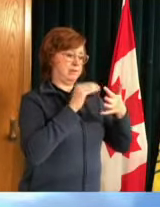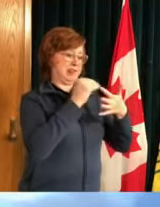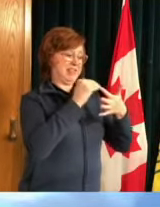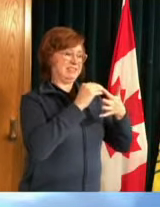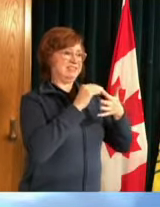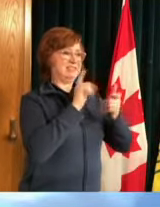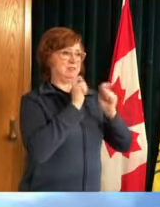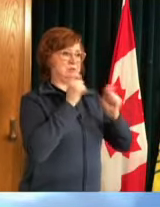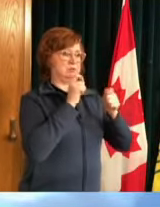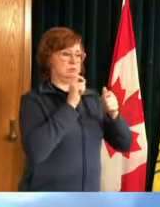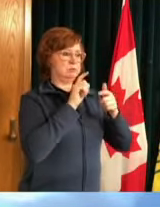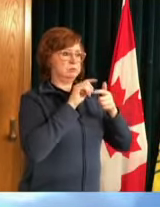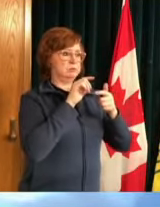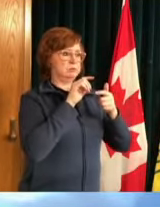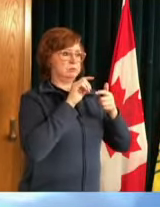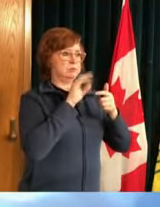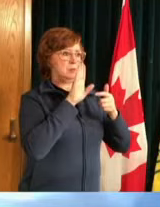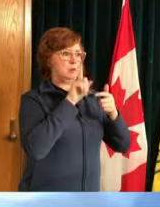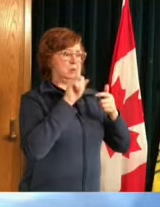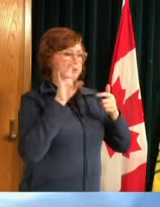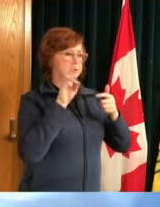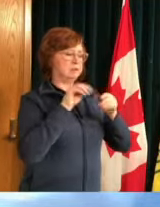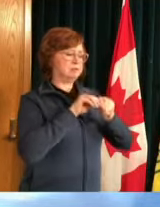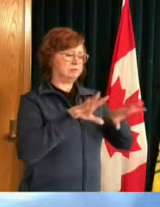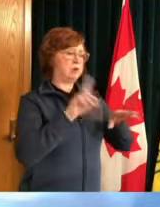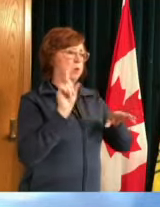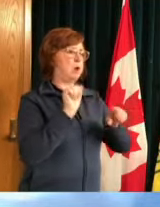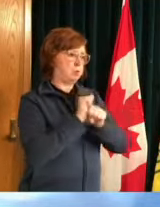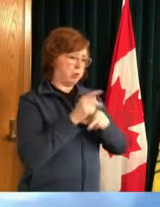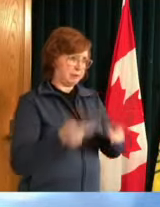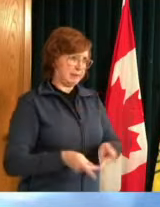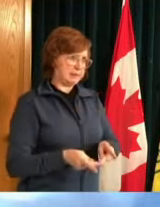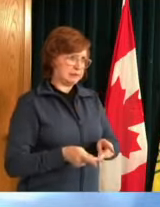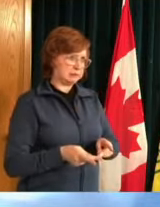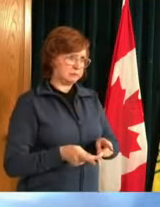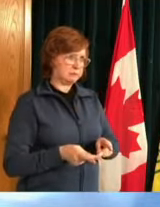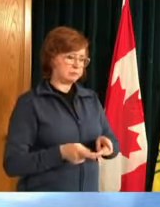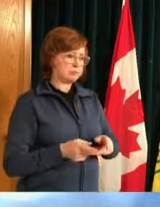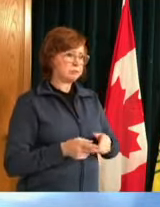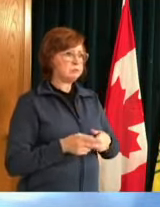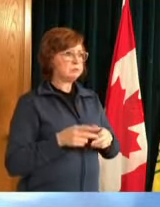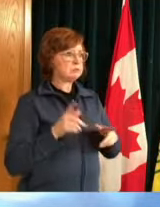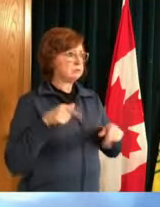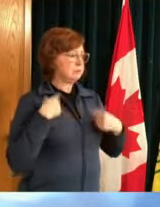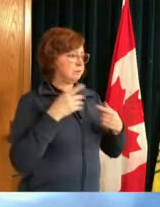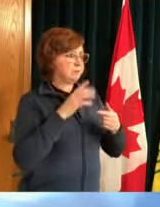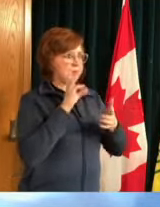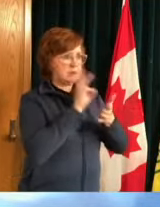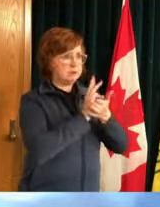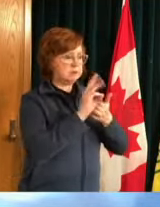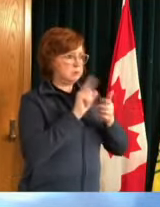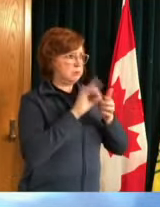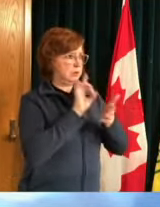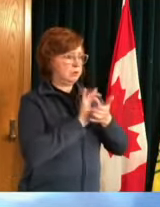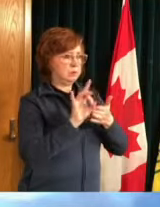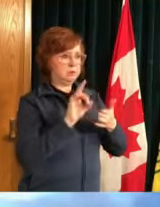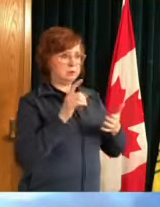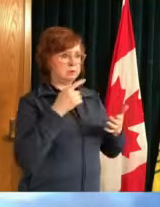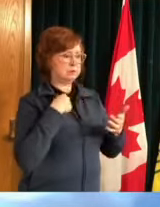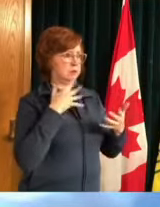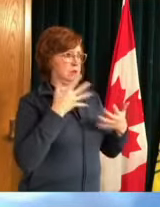why and i've been saying this now for about six to eight weeks all workplaces need to and have revised their covert protocols